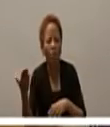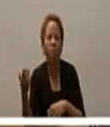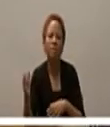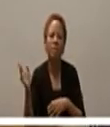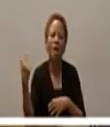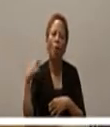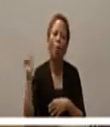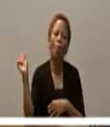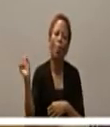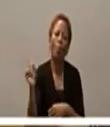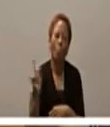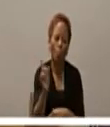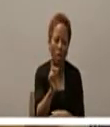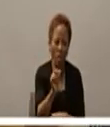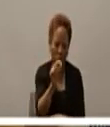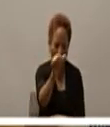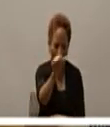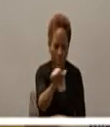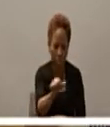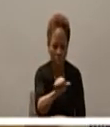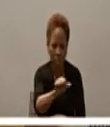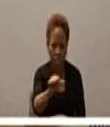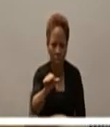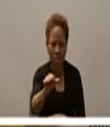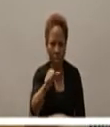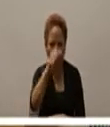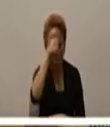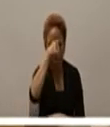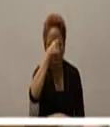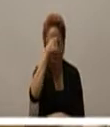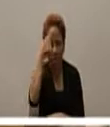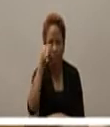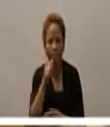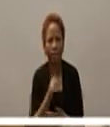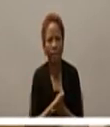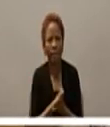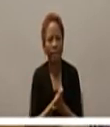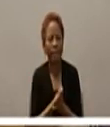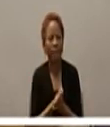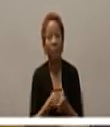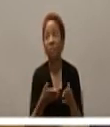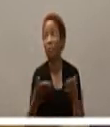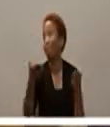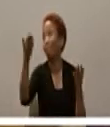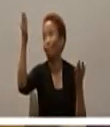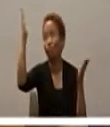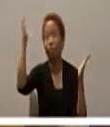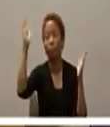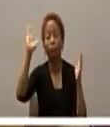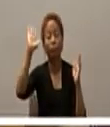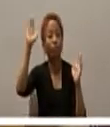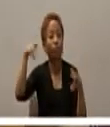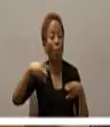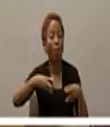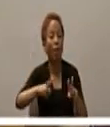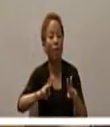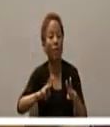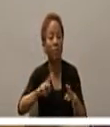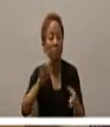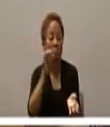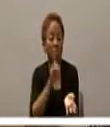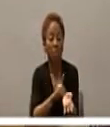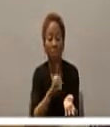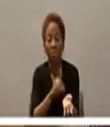person the condition was if they were alive you know I it's it's in God's hands right the medical team had had